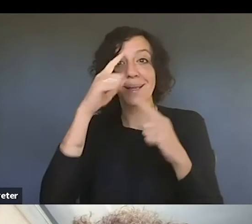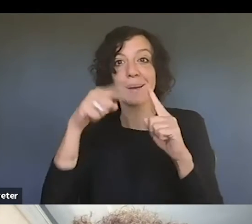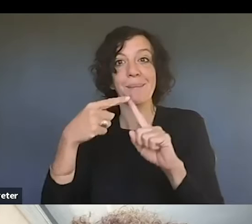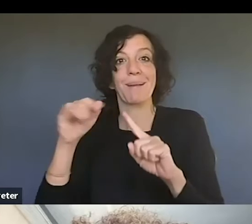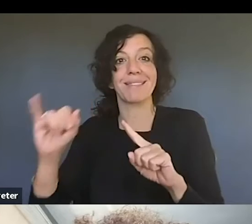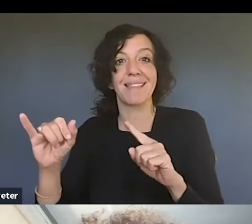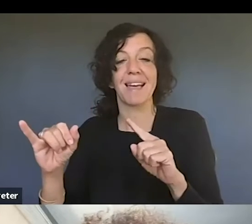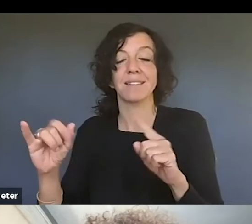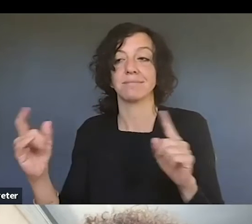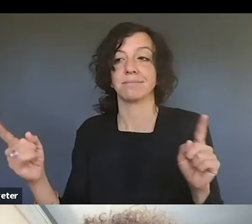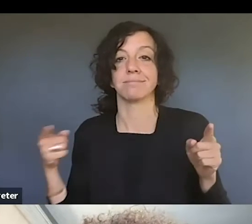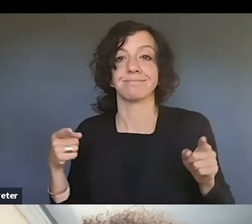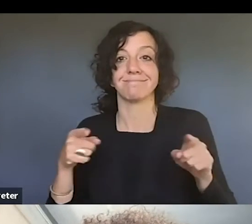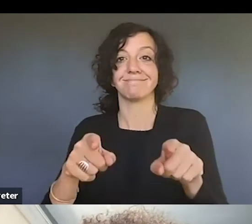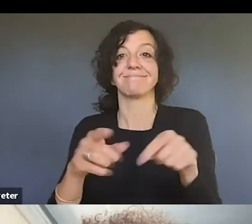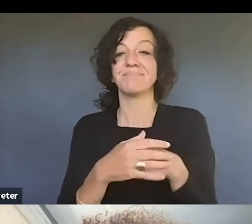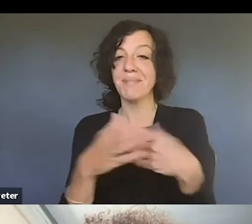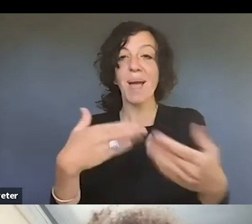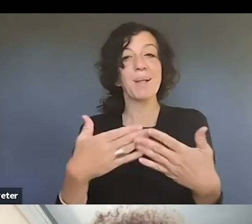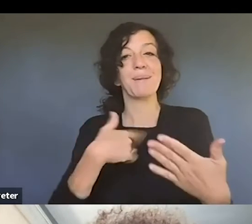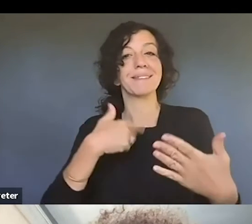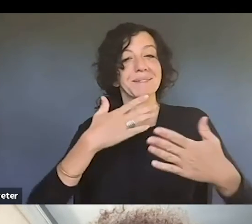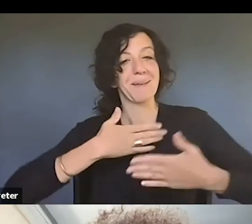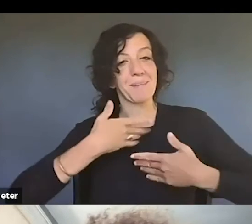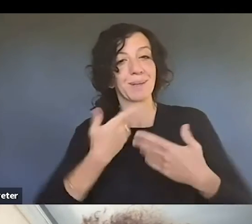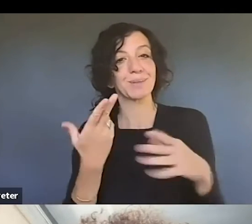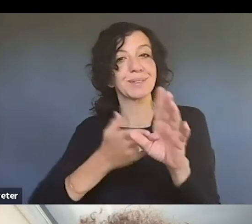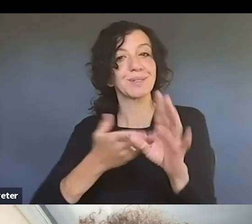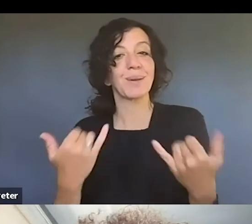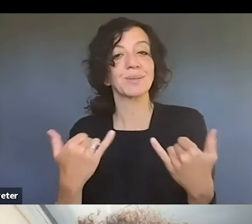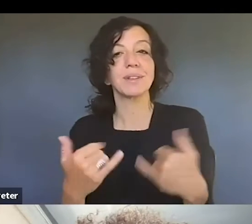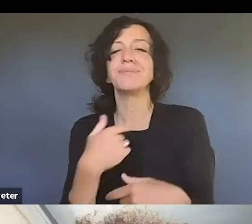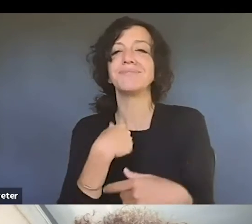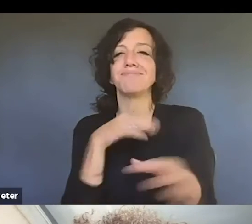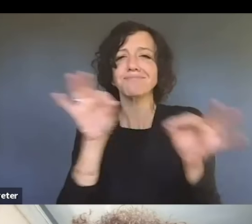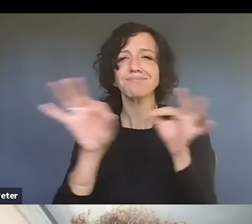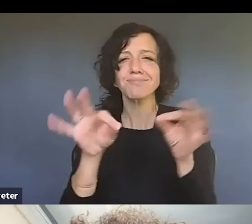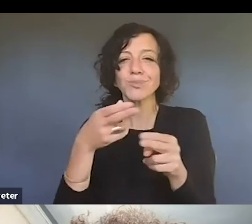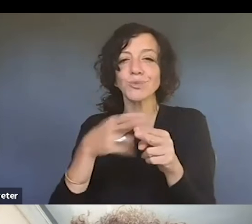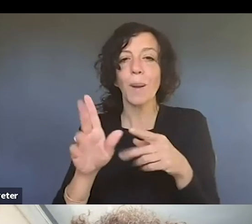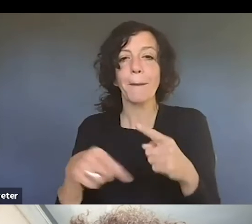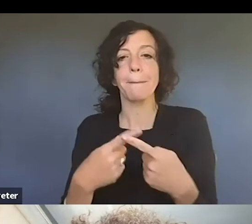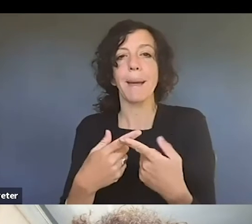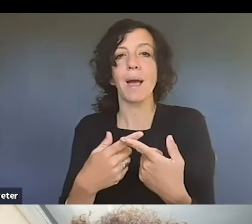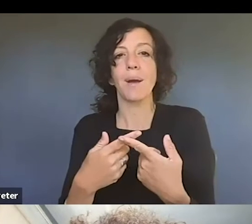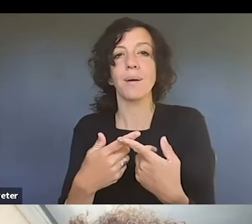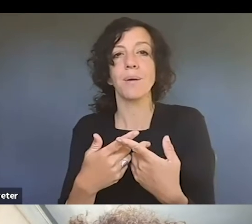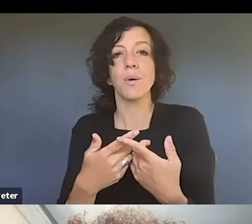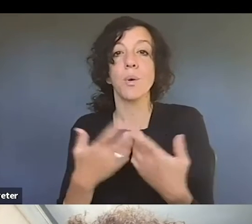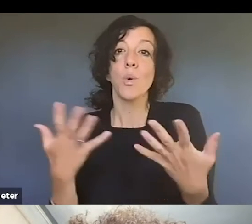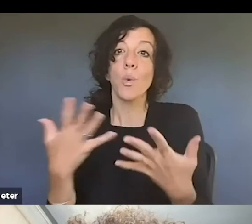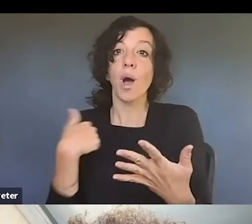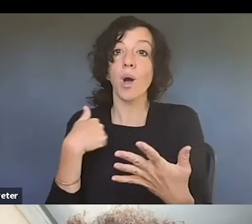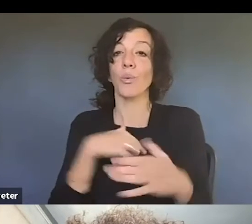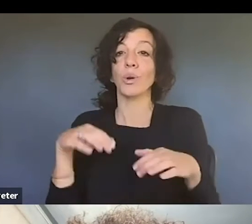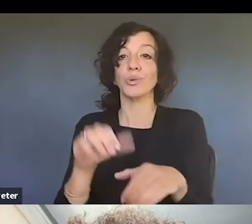really great to be joining the two of you. So I'll just give you all just a little bit about, sort of what we do at